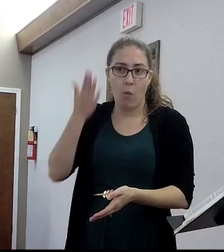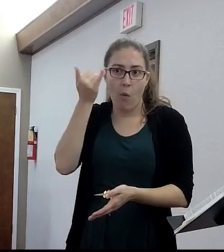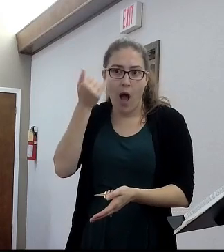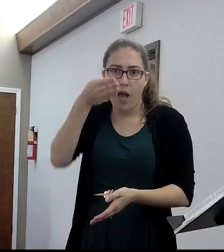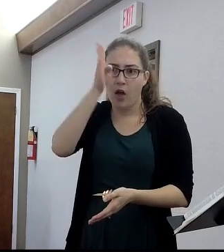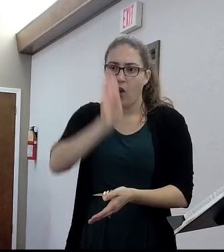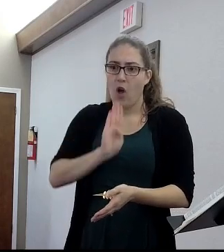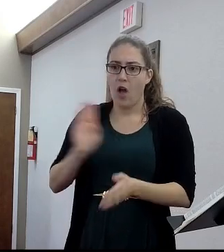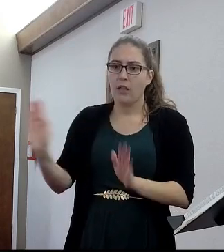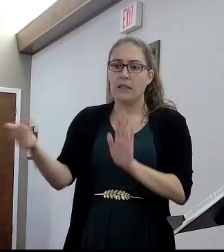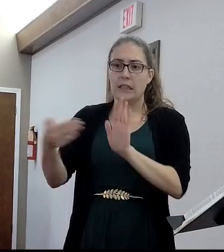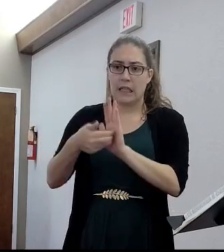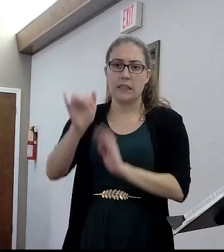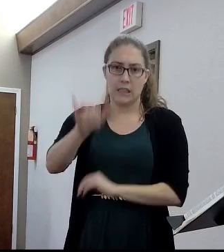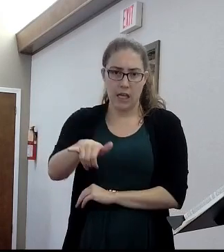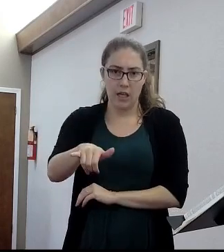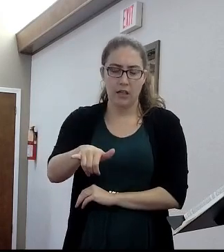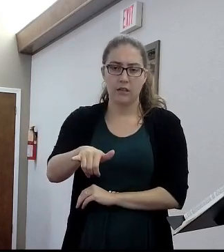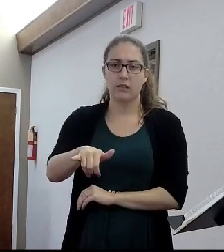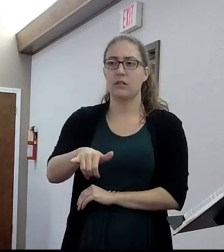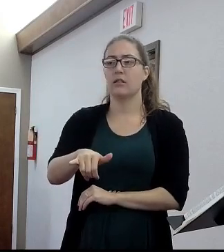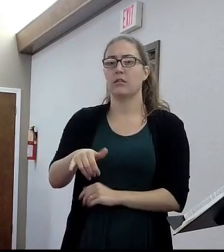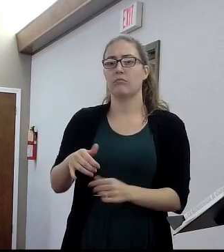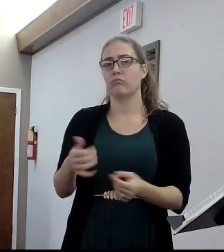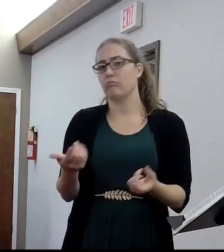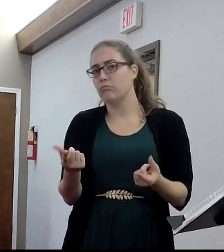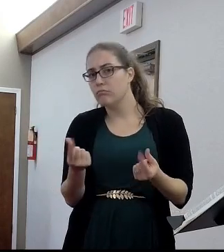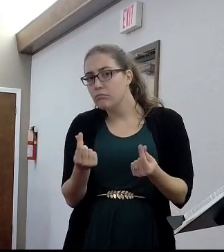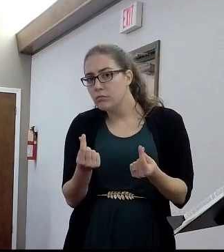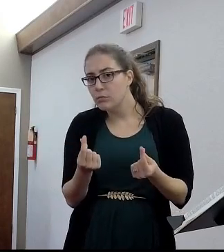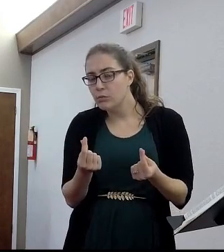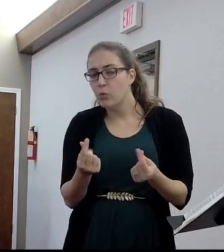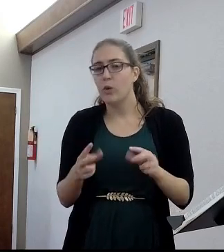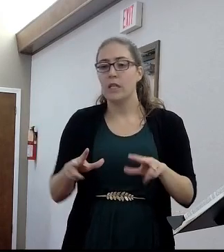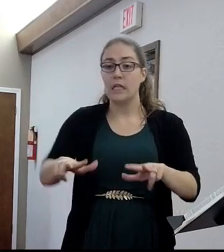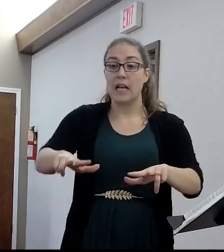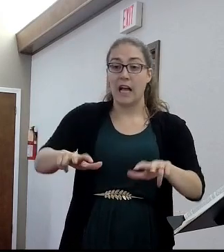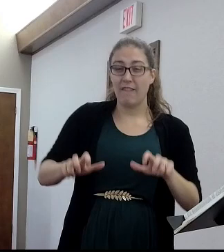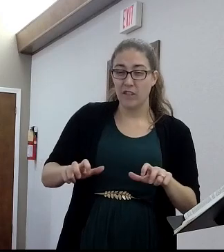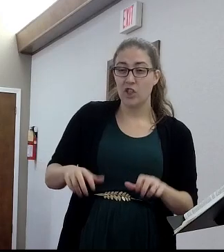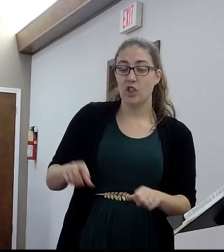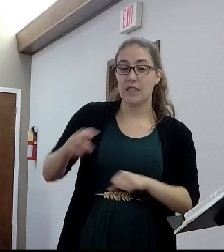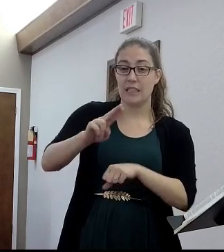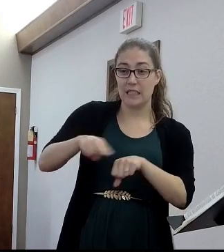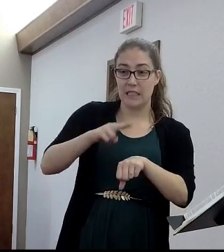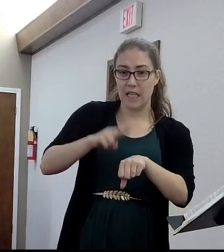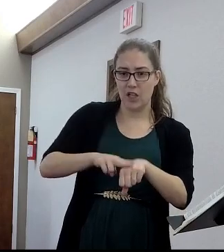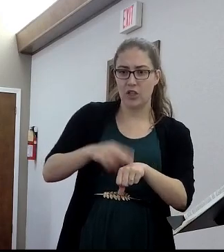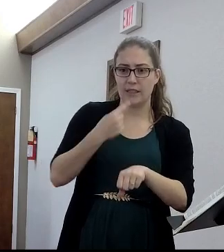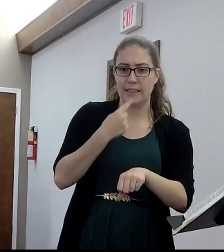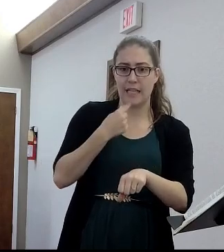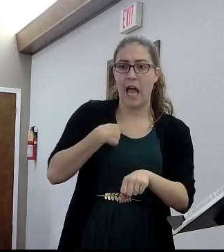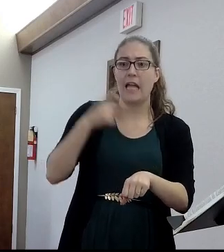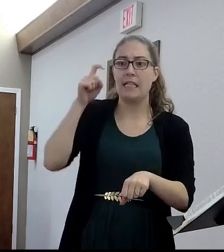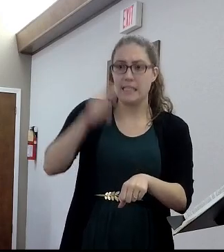You see, but if you have that covetous nature that you need stuff. And listen,